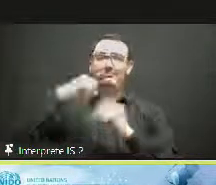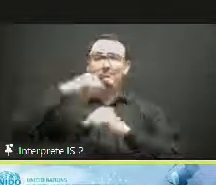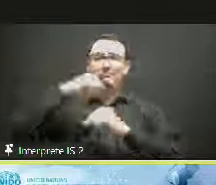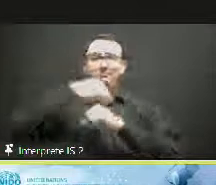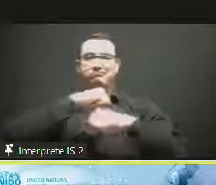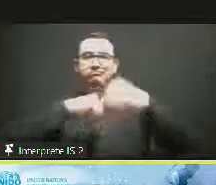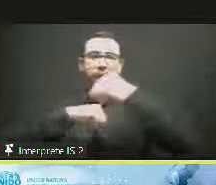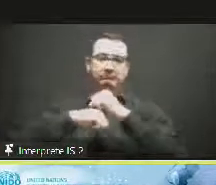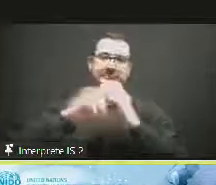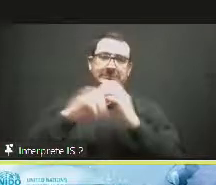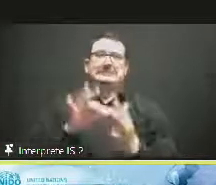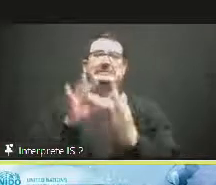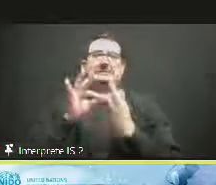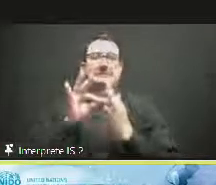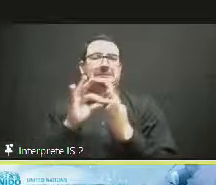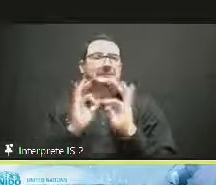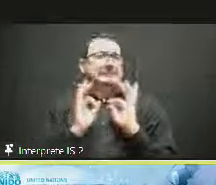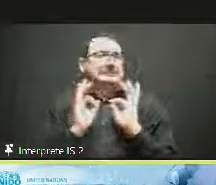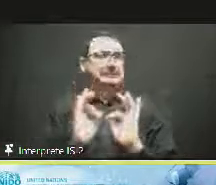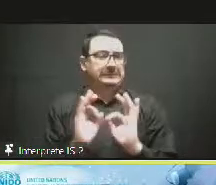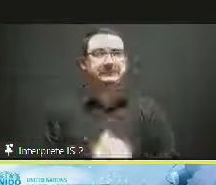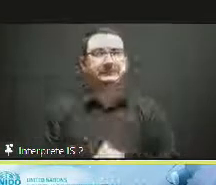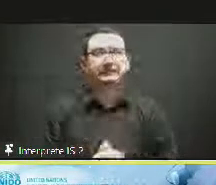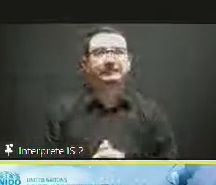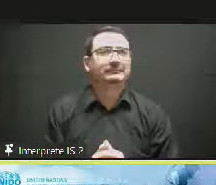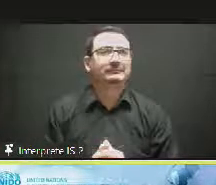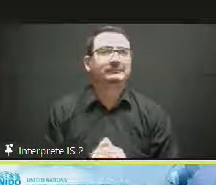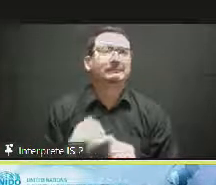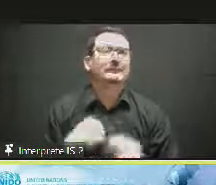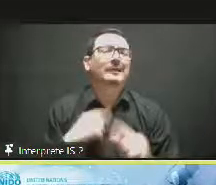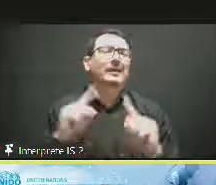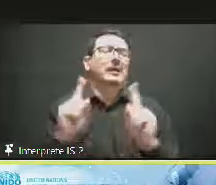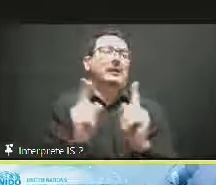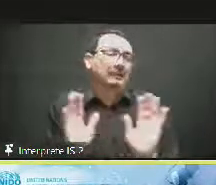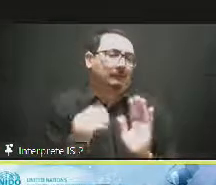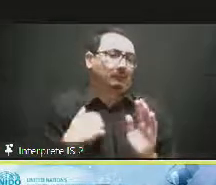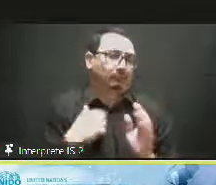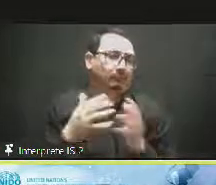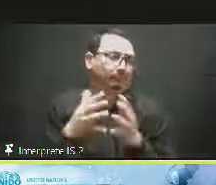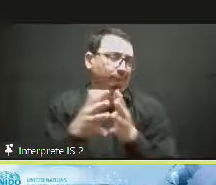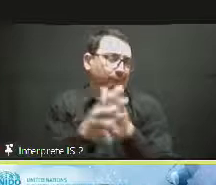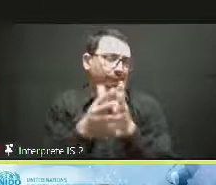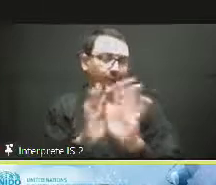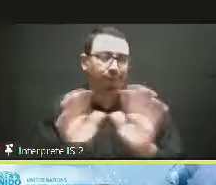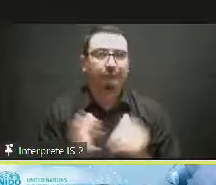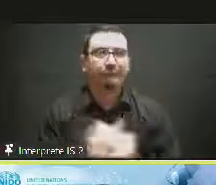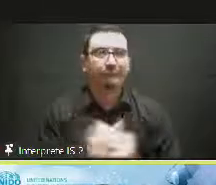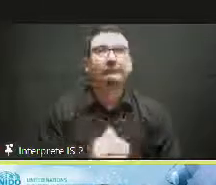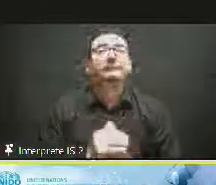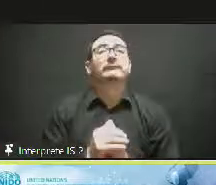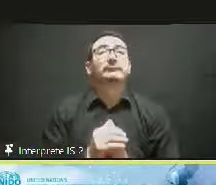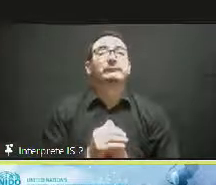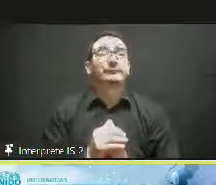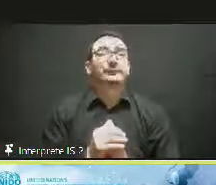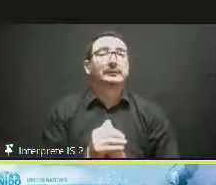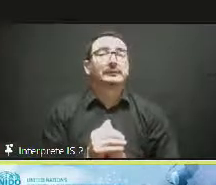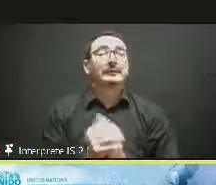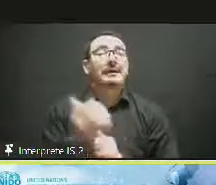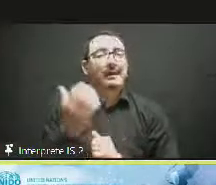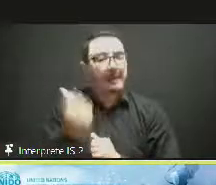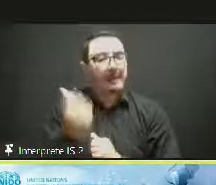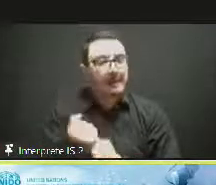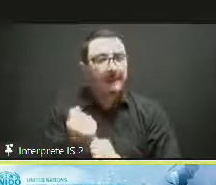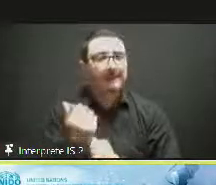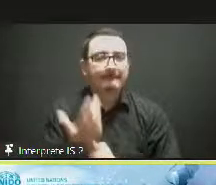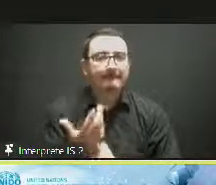here that there are also other, let's say, not so recent approaches, but that